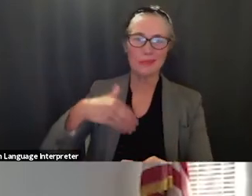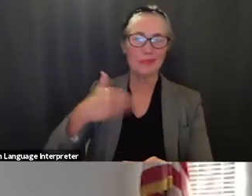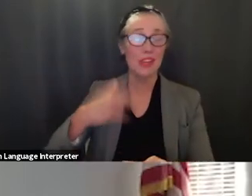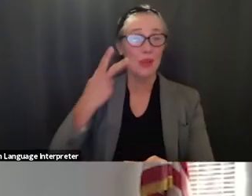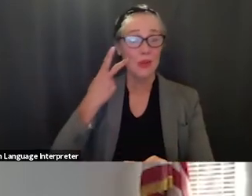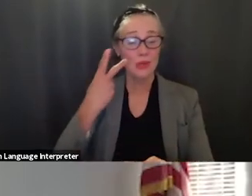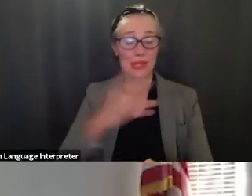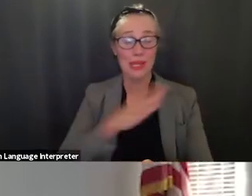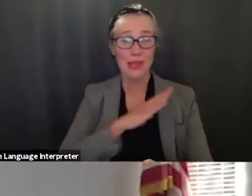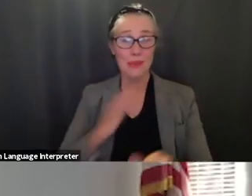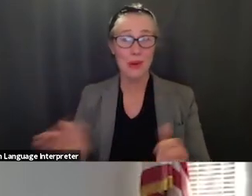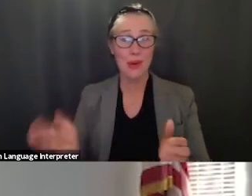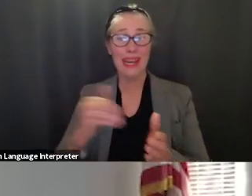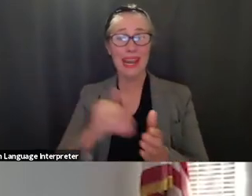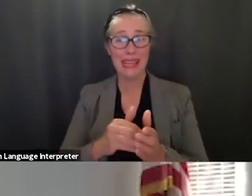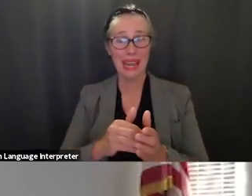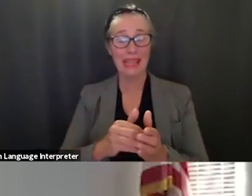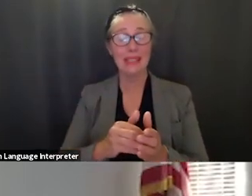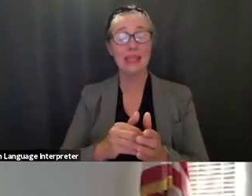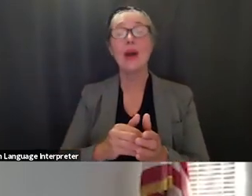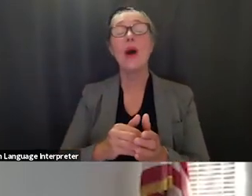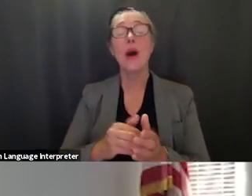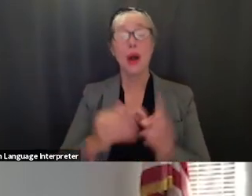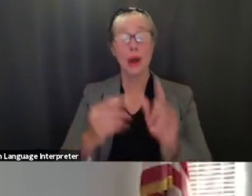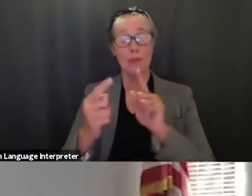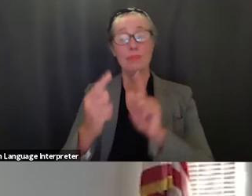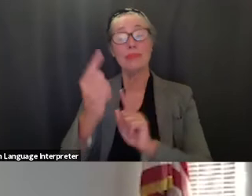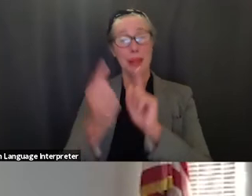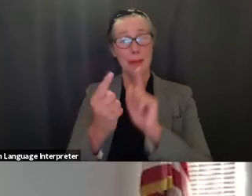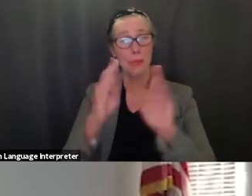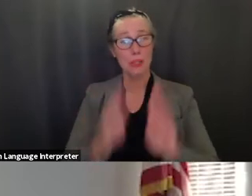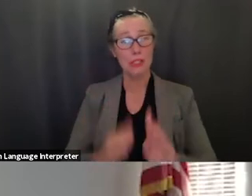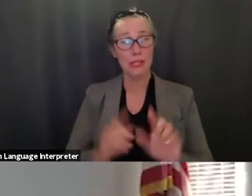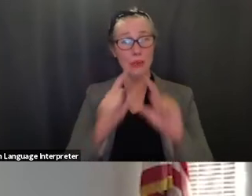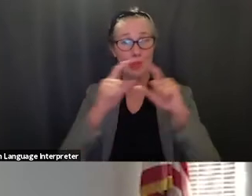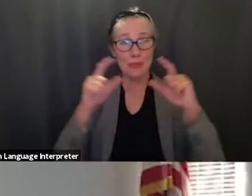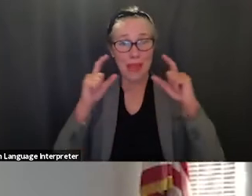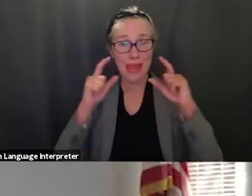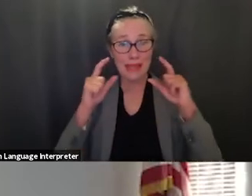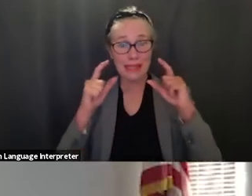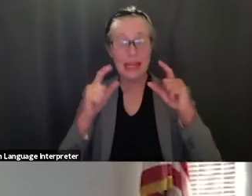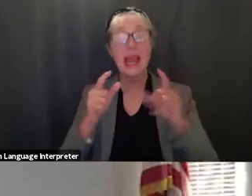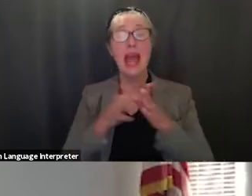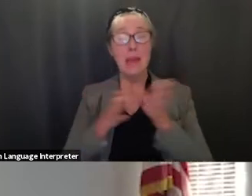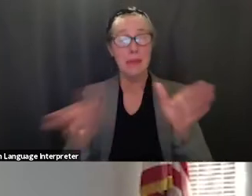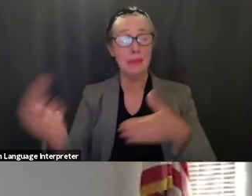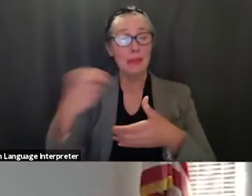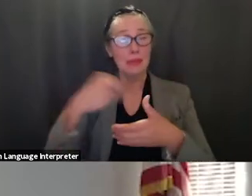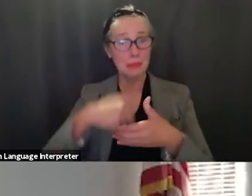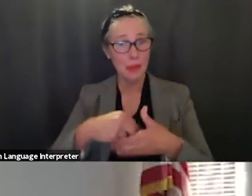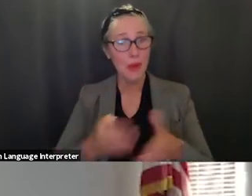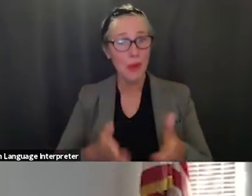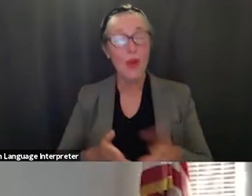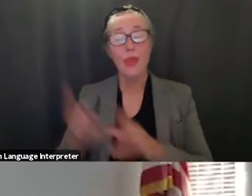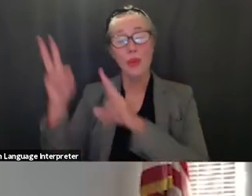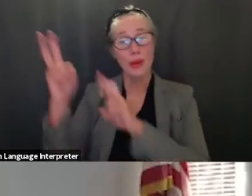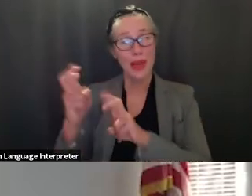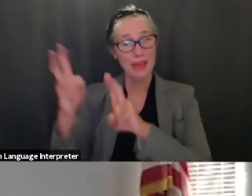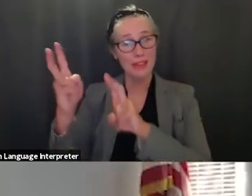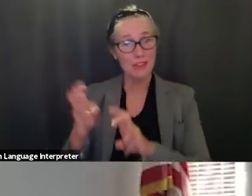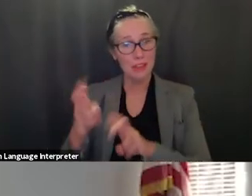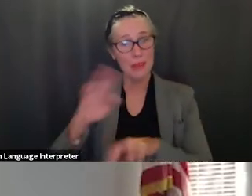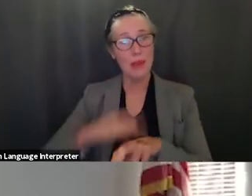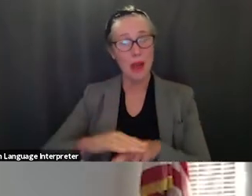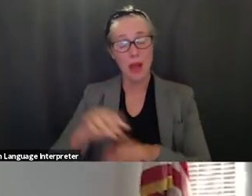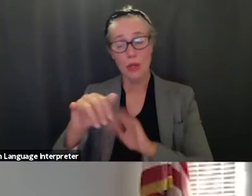cabinet are once again in person in masks and while the public may participate through live streaming on youtube